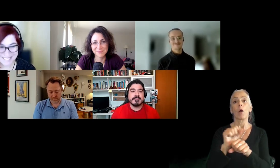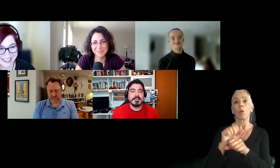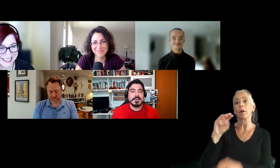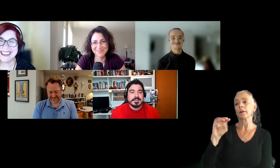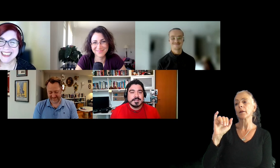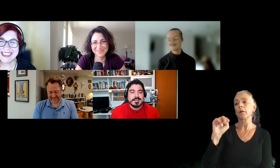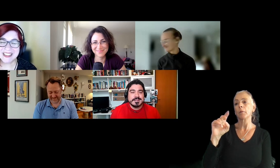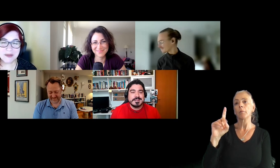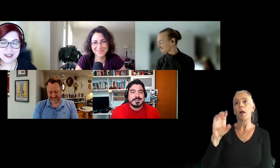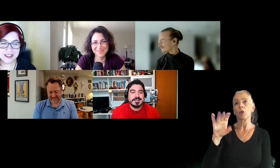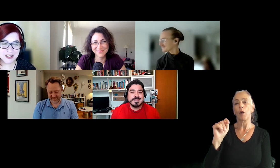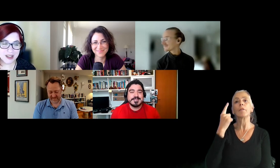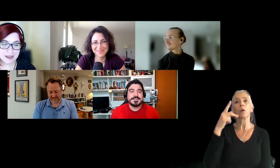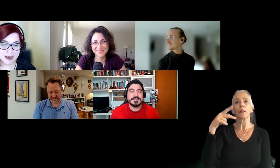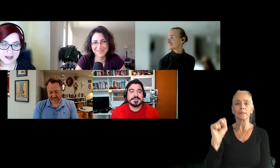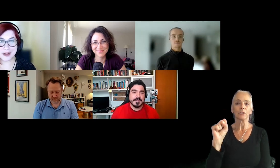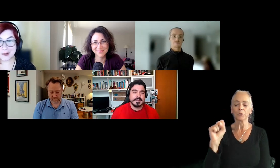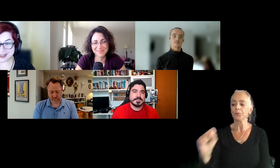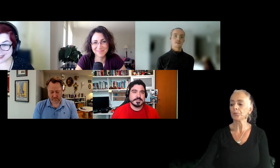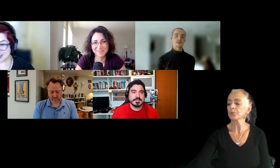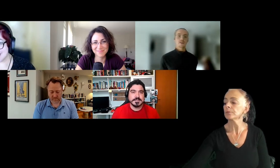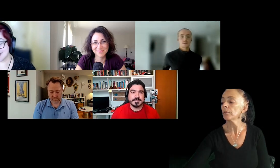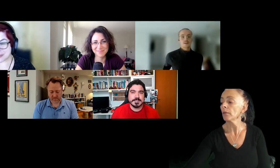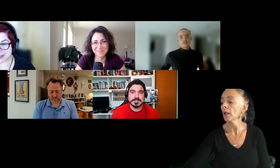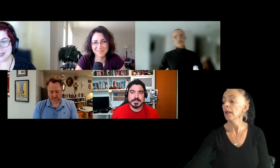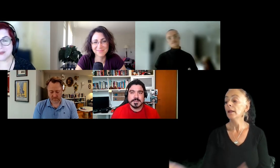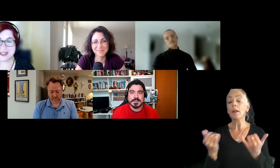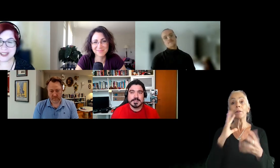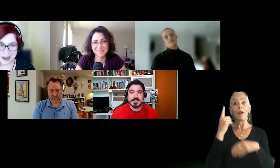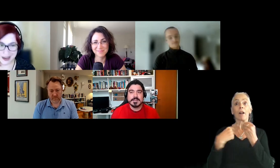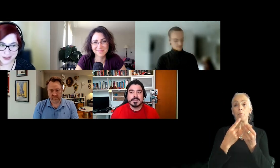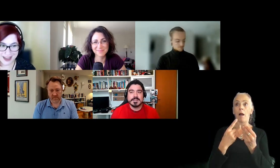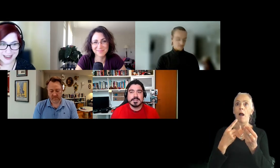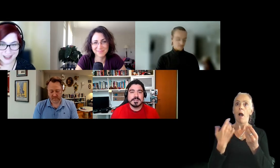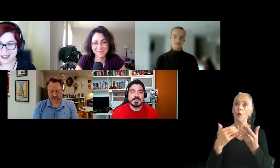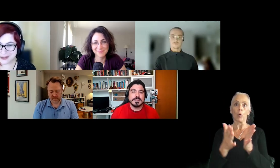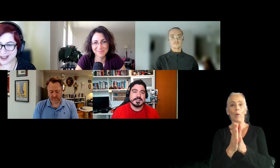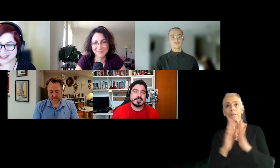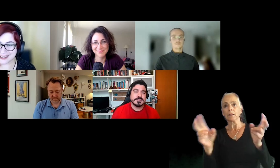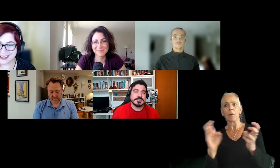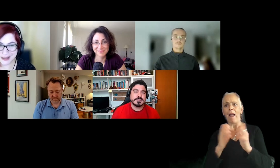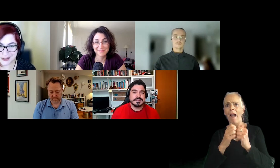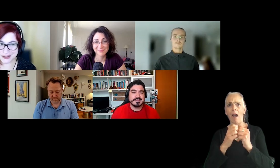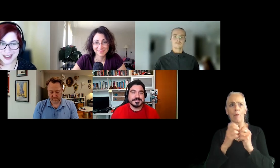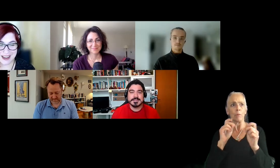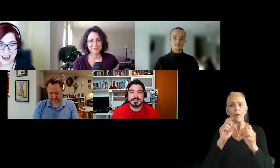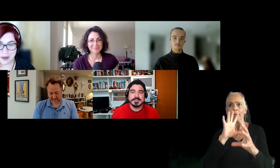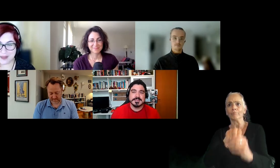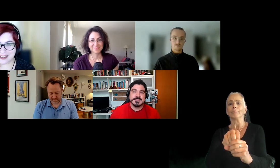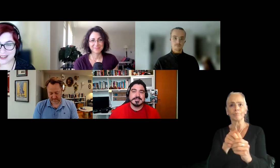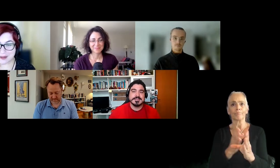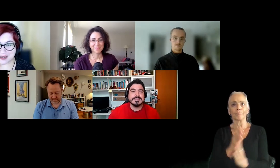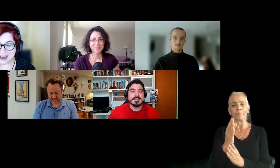Hello. So we're here to talk about requested topic, which is how to get into game UX. How do do that?